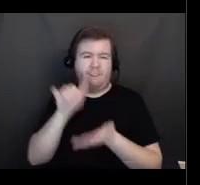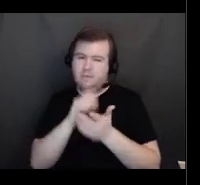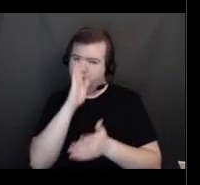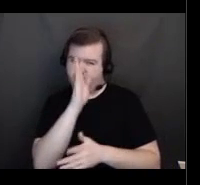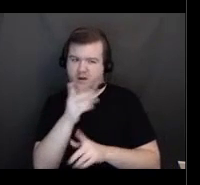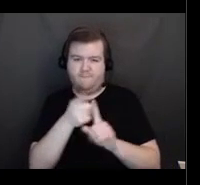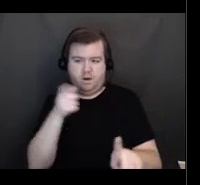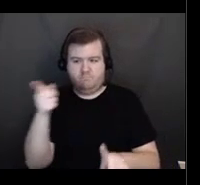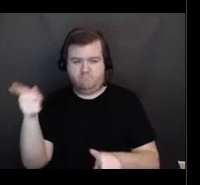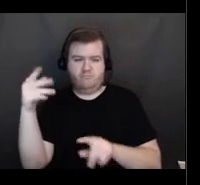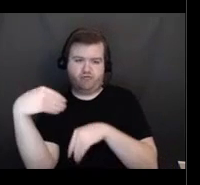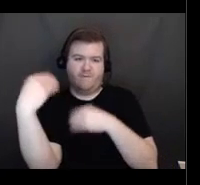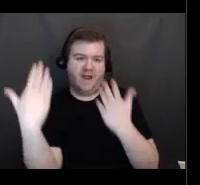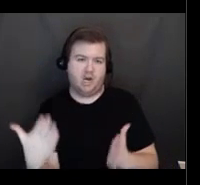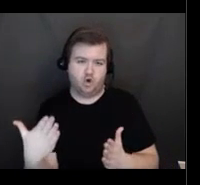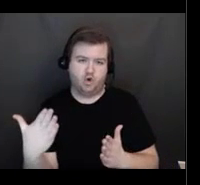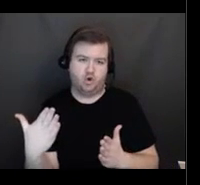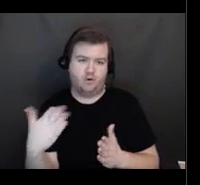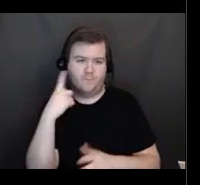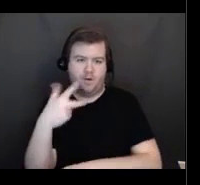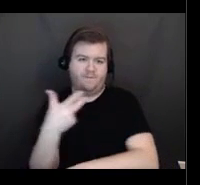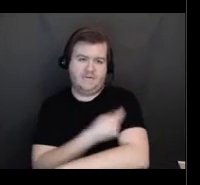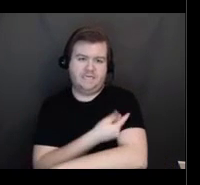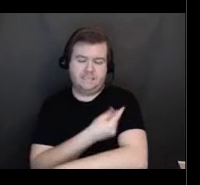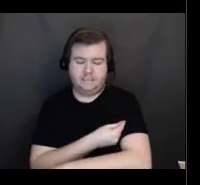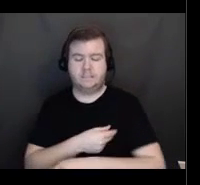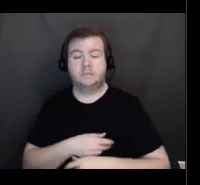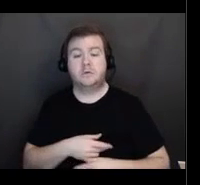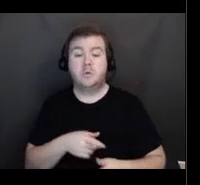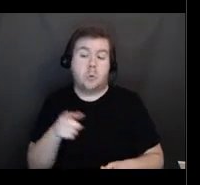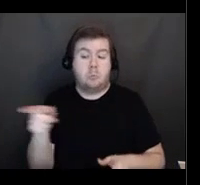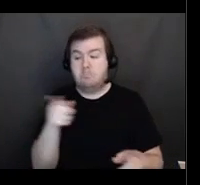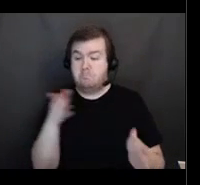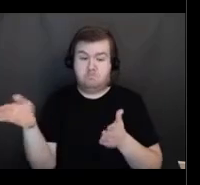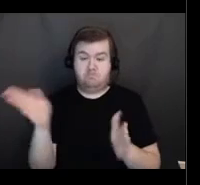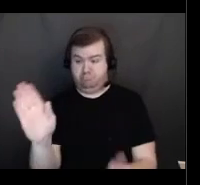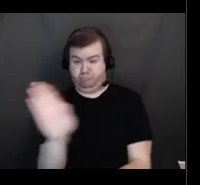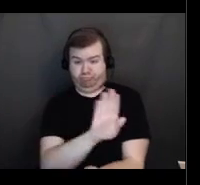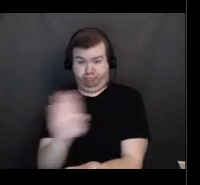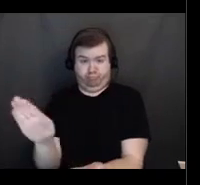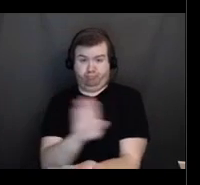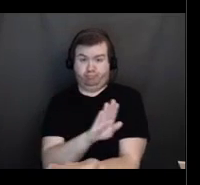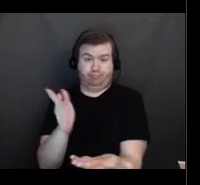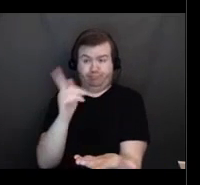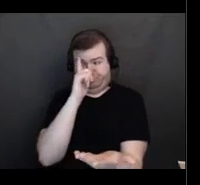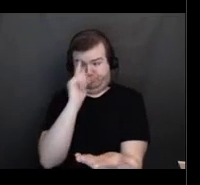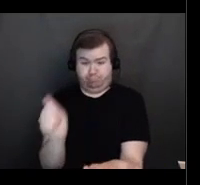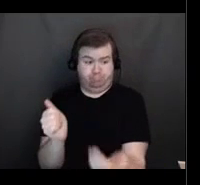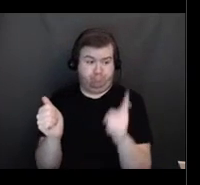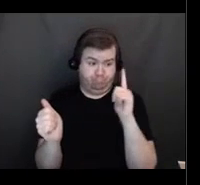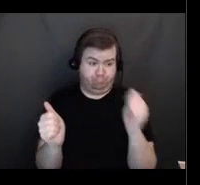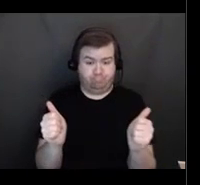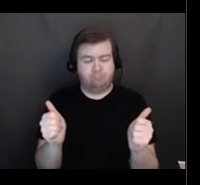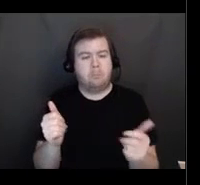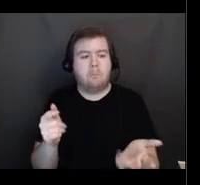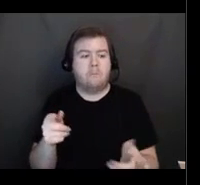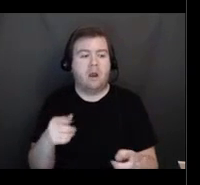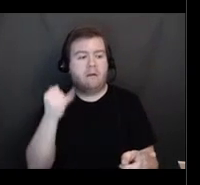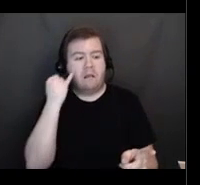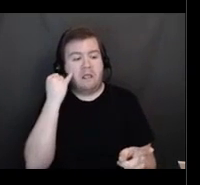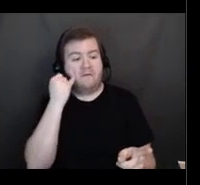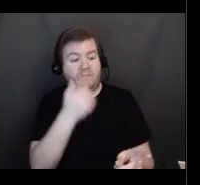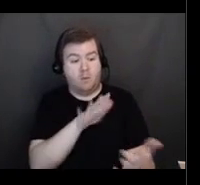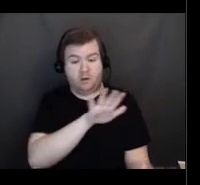directly with a vaccine provider. So vaccine providers may use their own scheduling systems and recipients can contact the